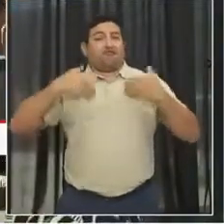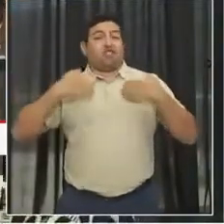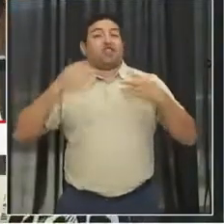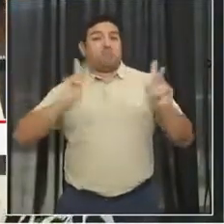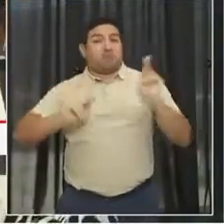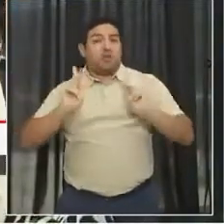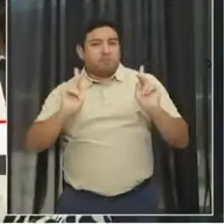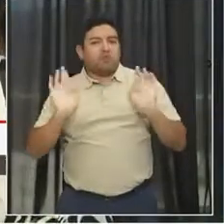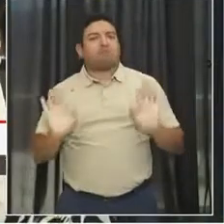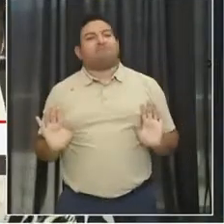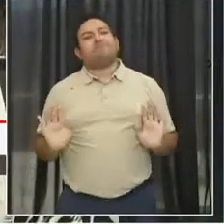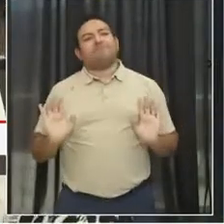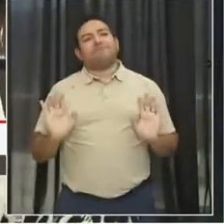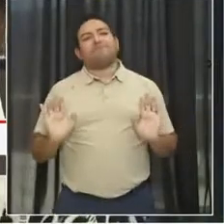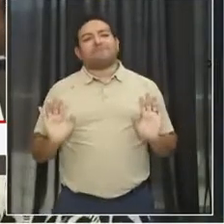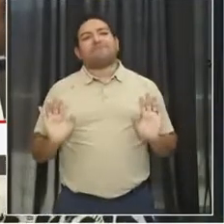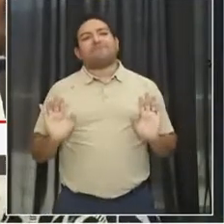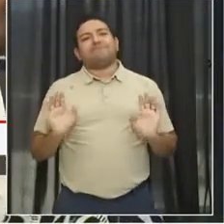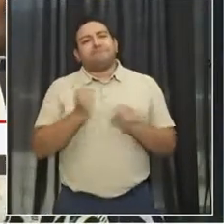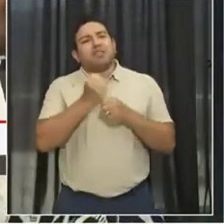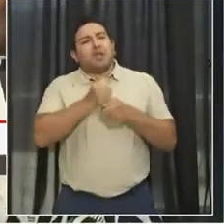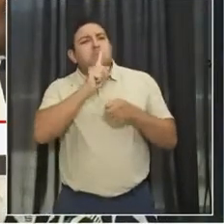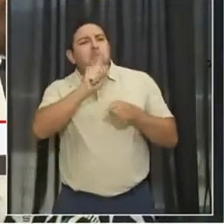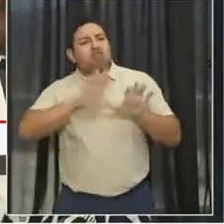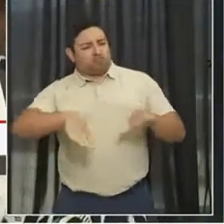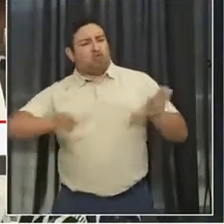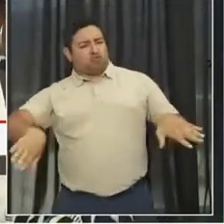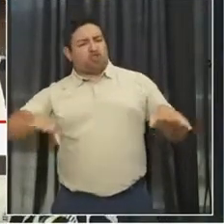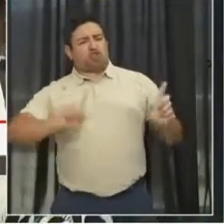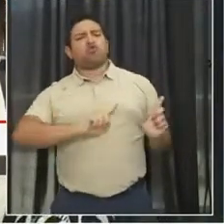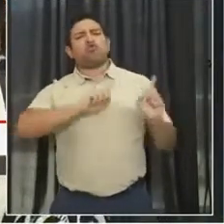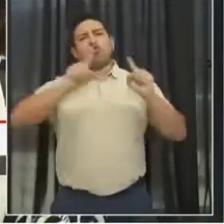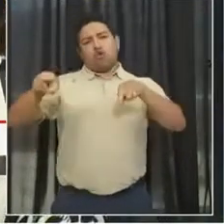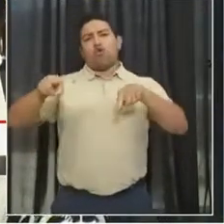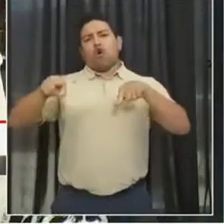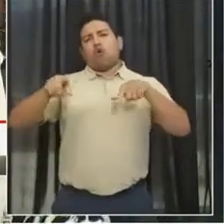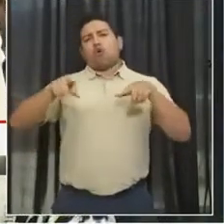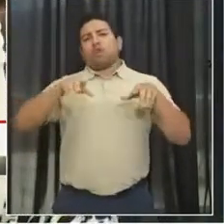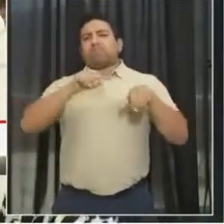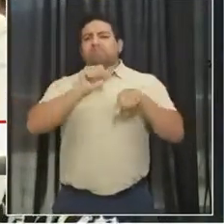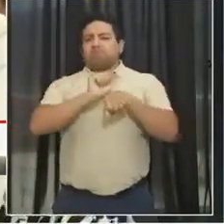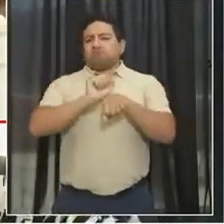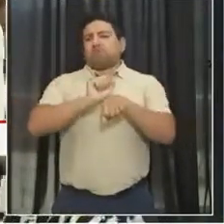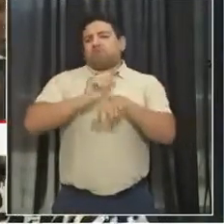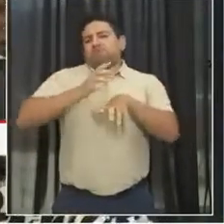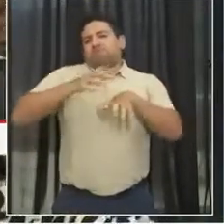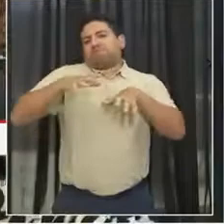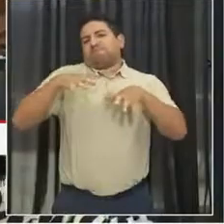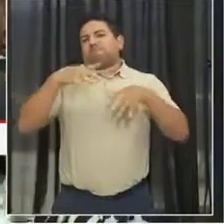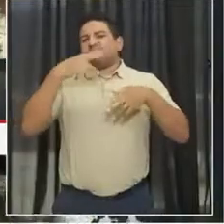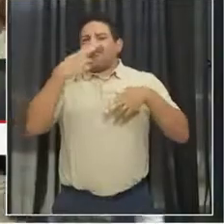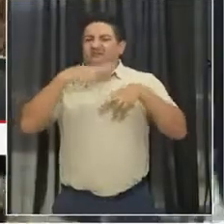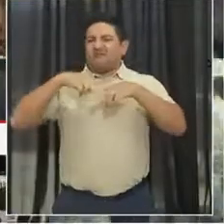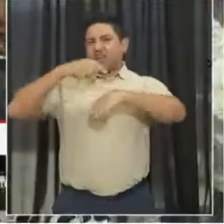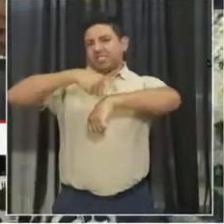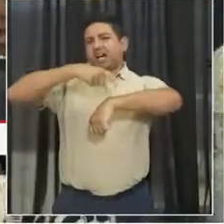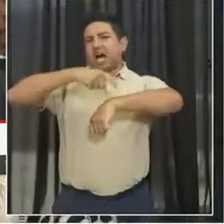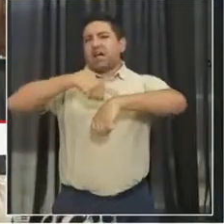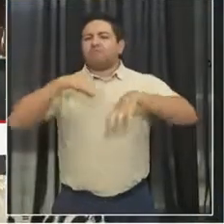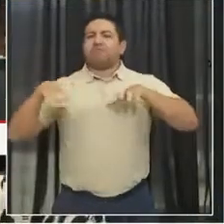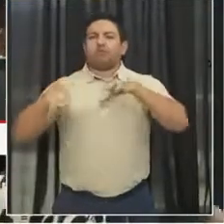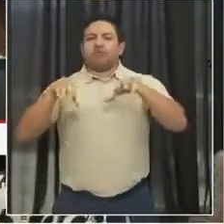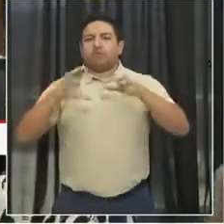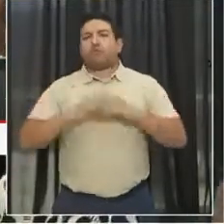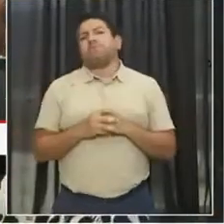please, let's make sure that your little ones are connected to an activity. But I also want to make sure you know your